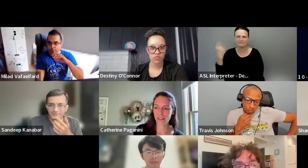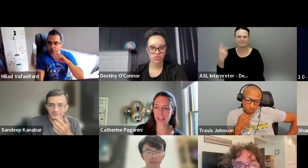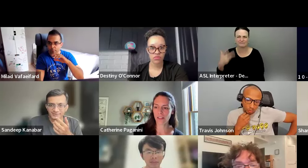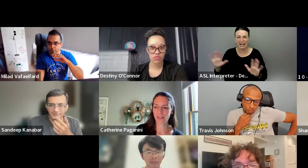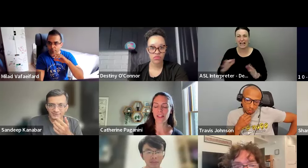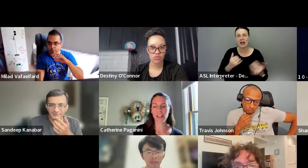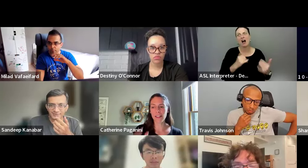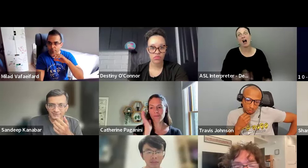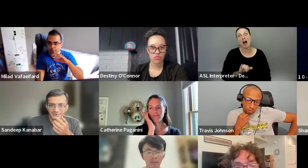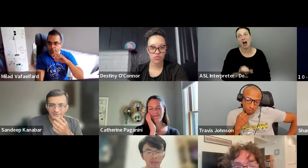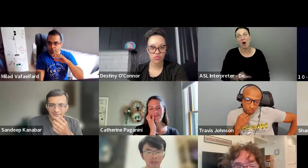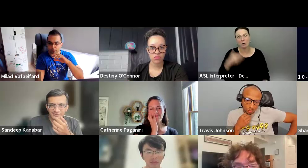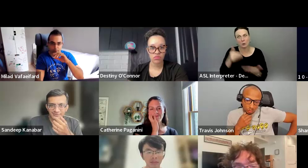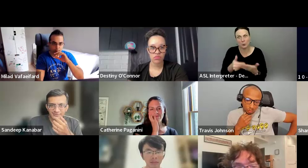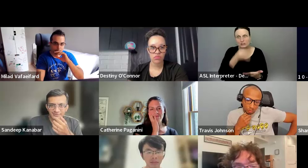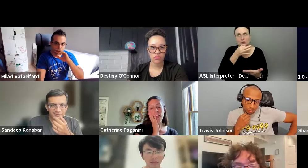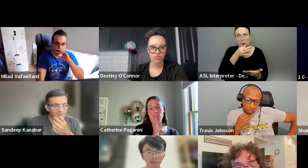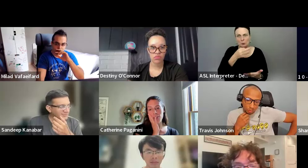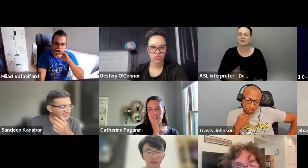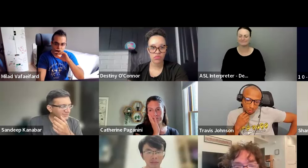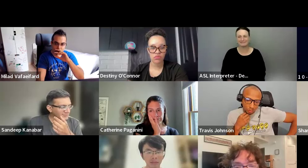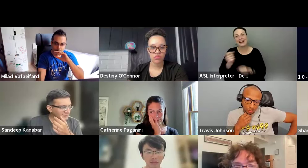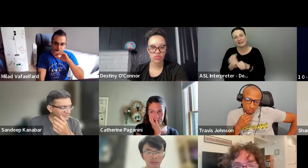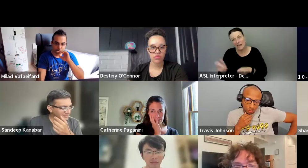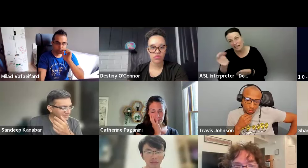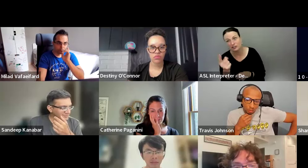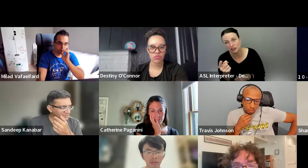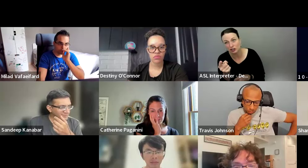August. Yeah. Yeah. Next year.